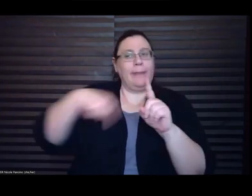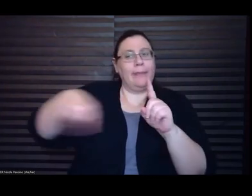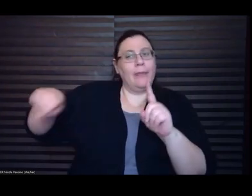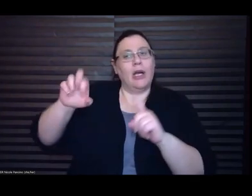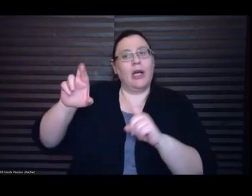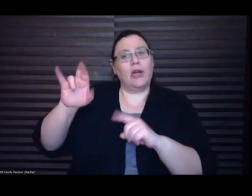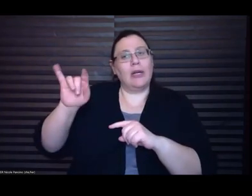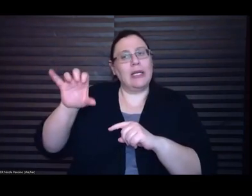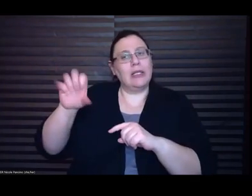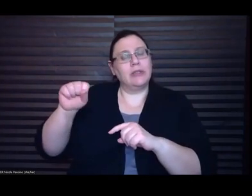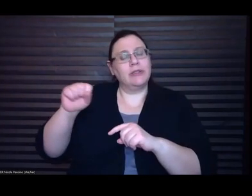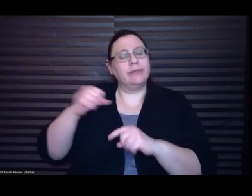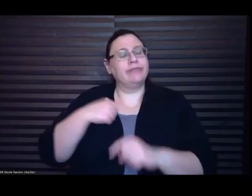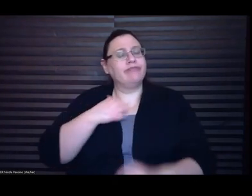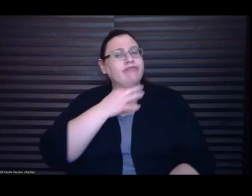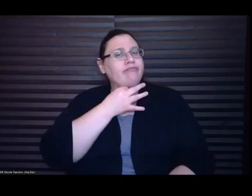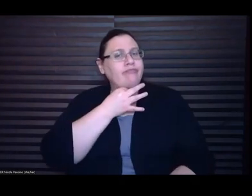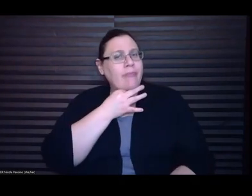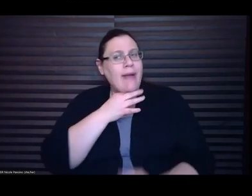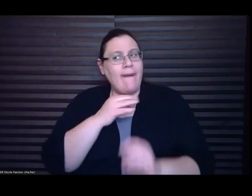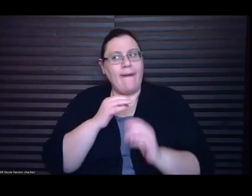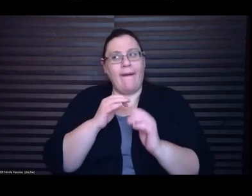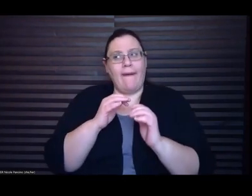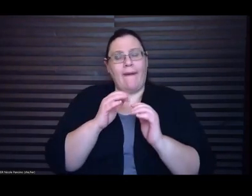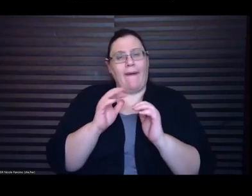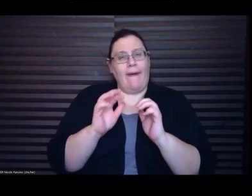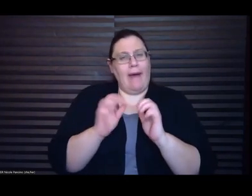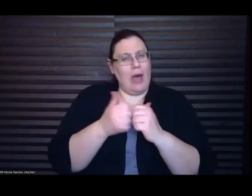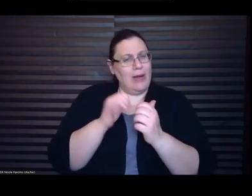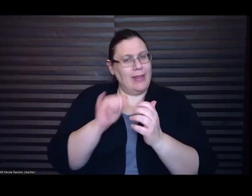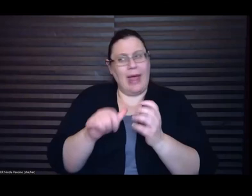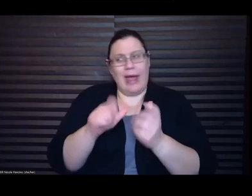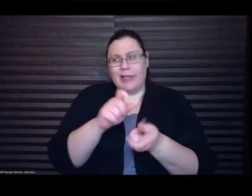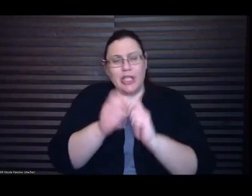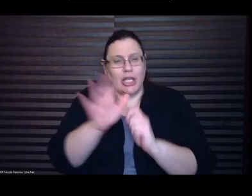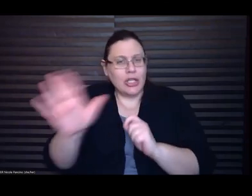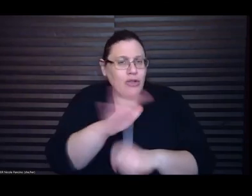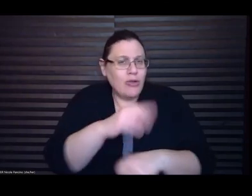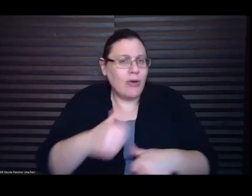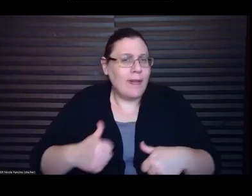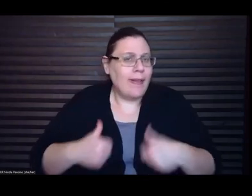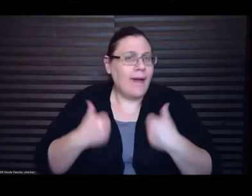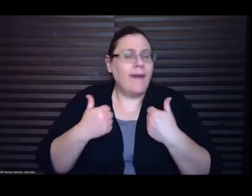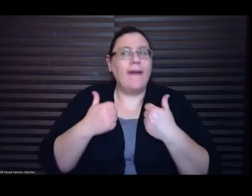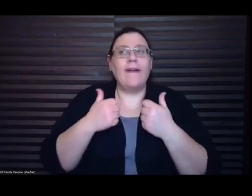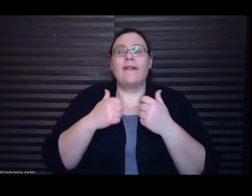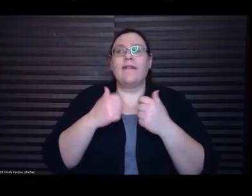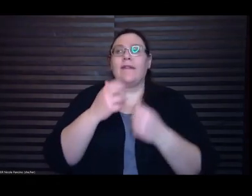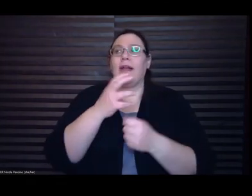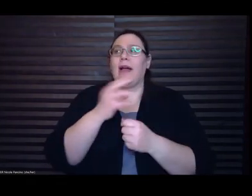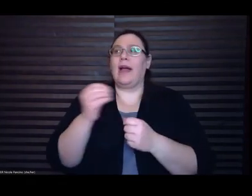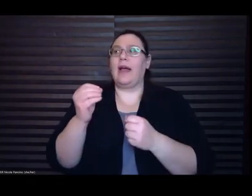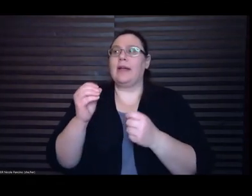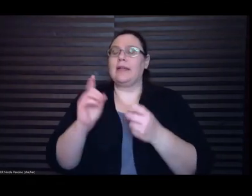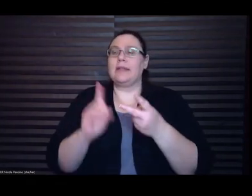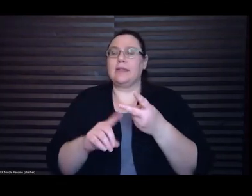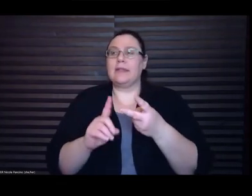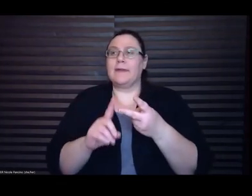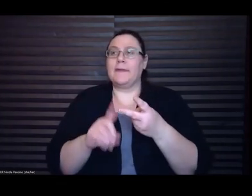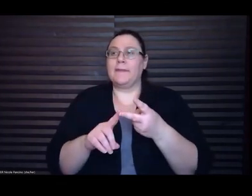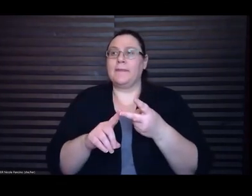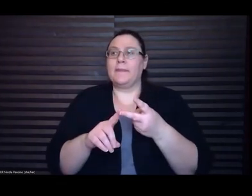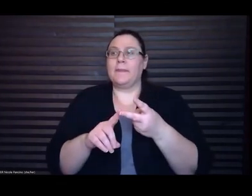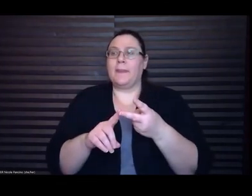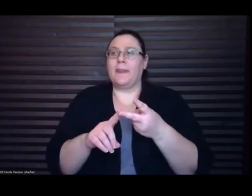your lives and also if it affected your work and your